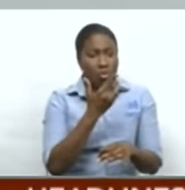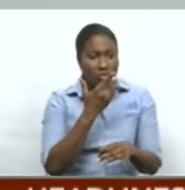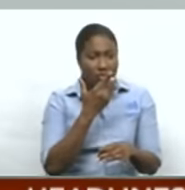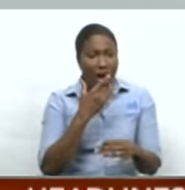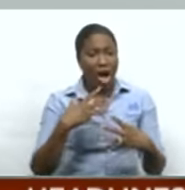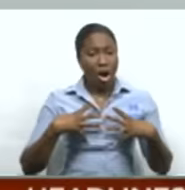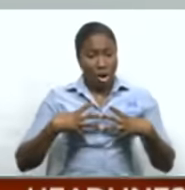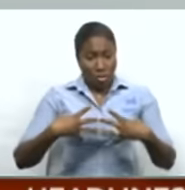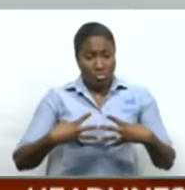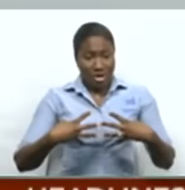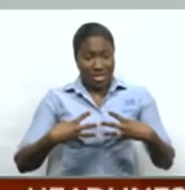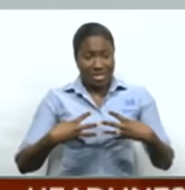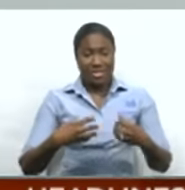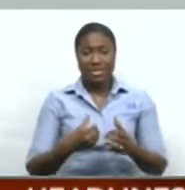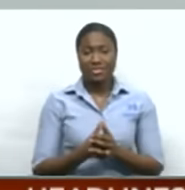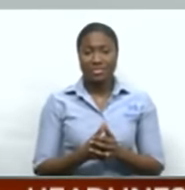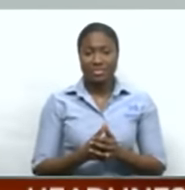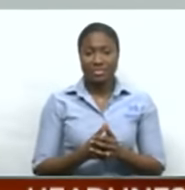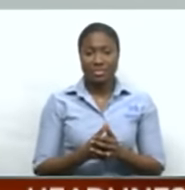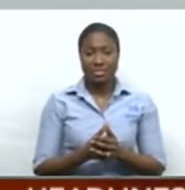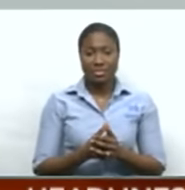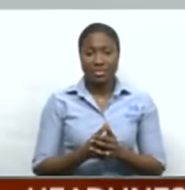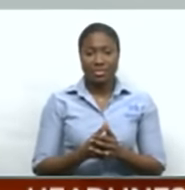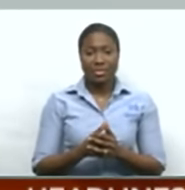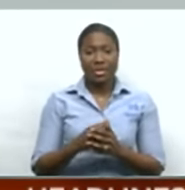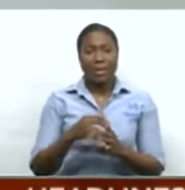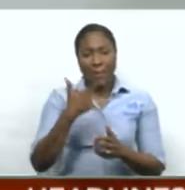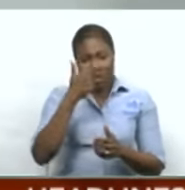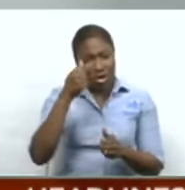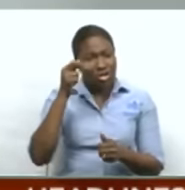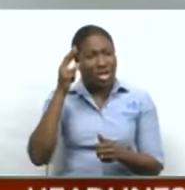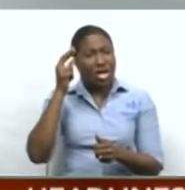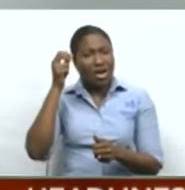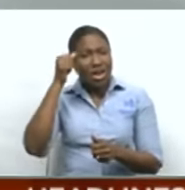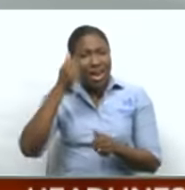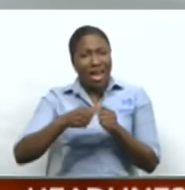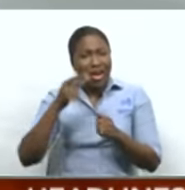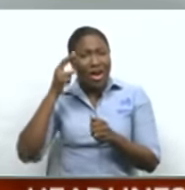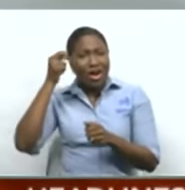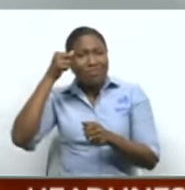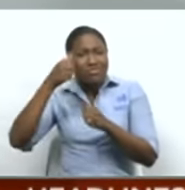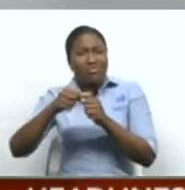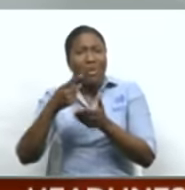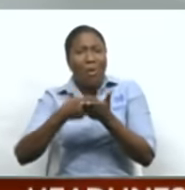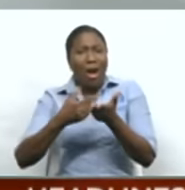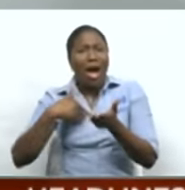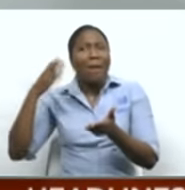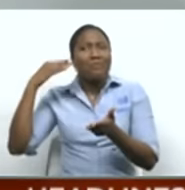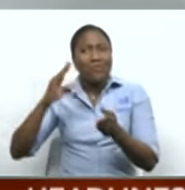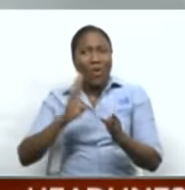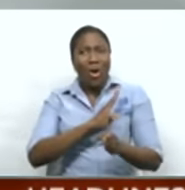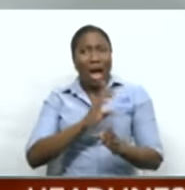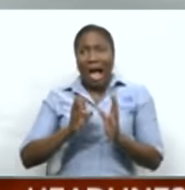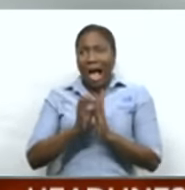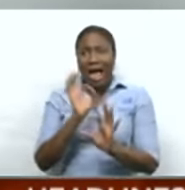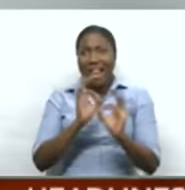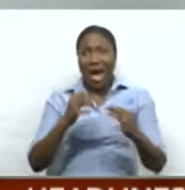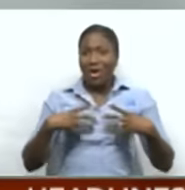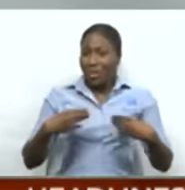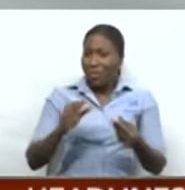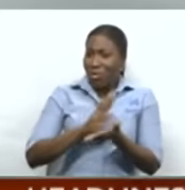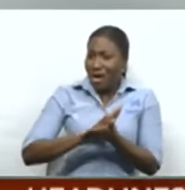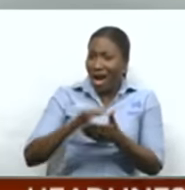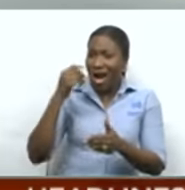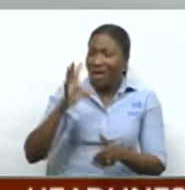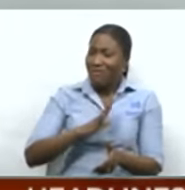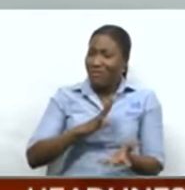reminds you of what you used to be like. It's a little bit of a confidence booster. Although I don't